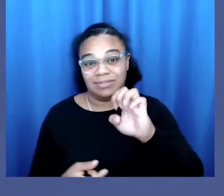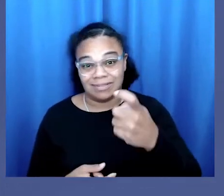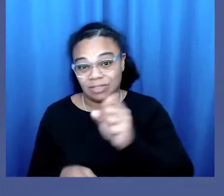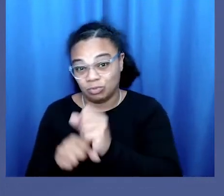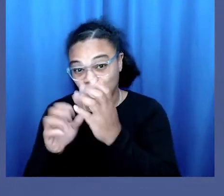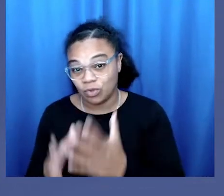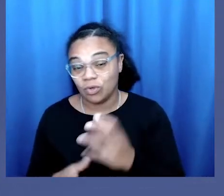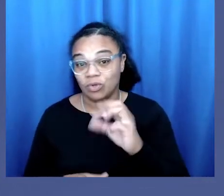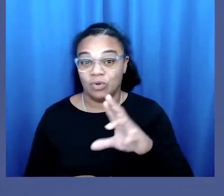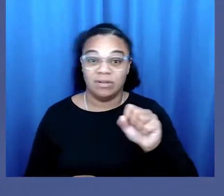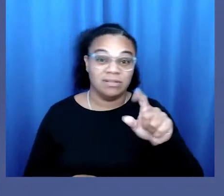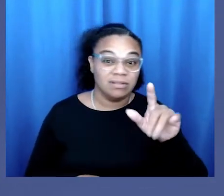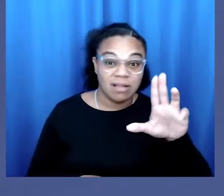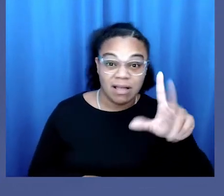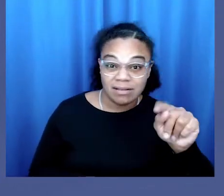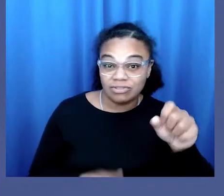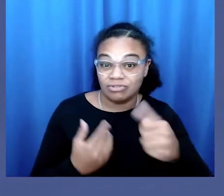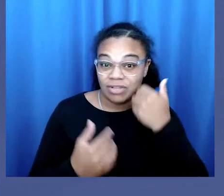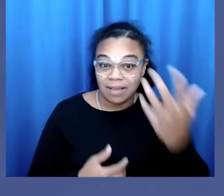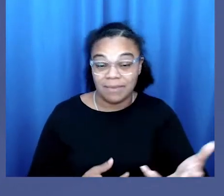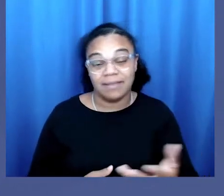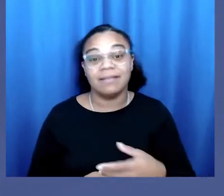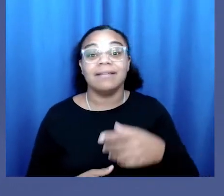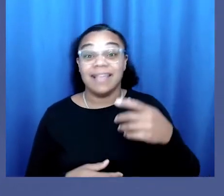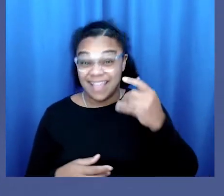empowerment you need to fight back if it happens to you.